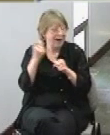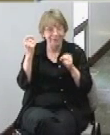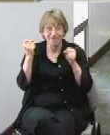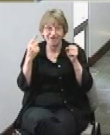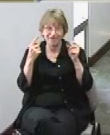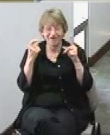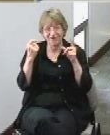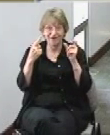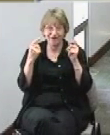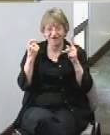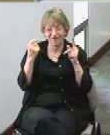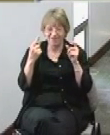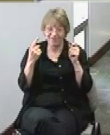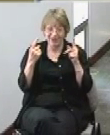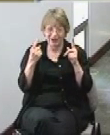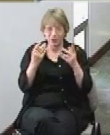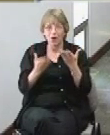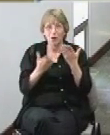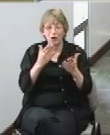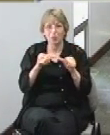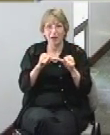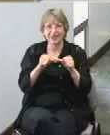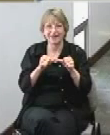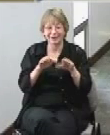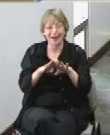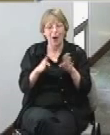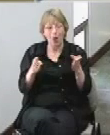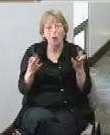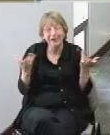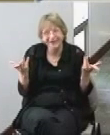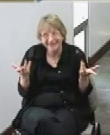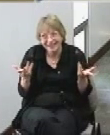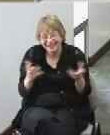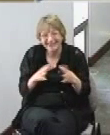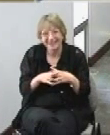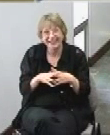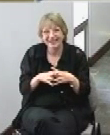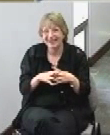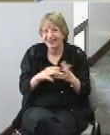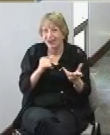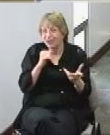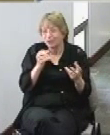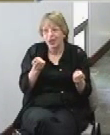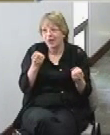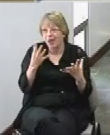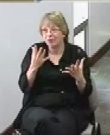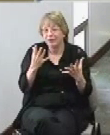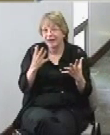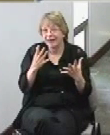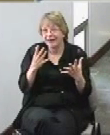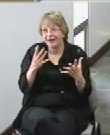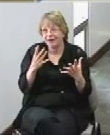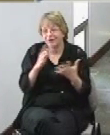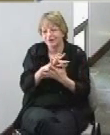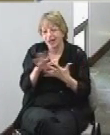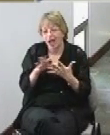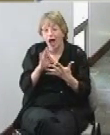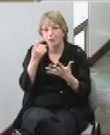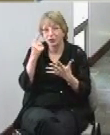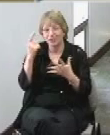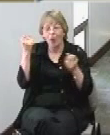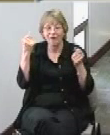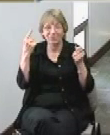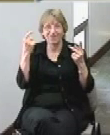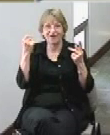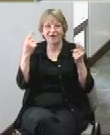we'll probably stay open on that day too because there aren't that many options for fireworks now so